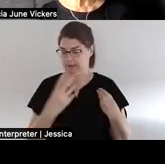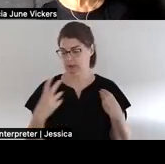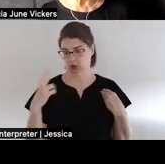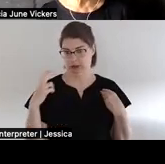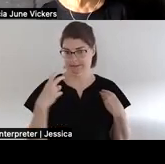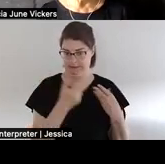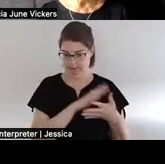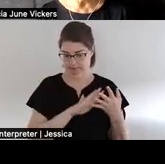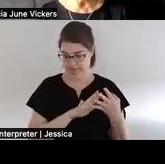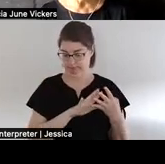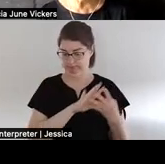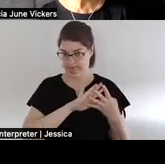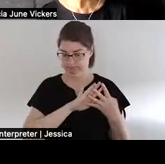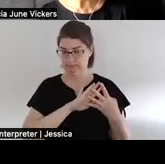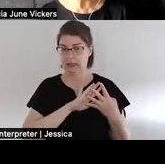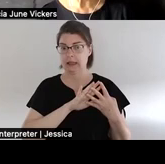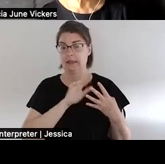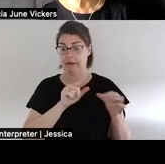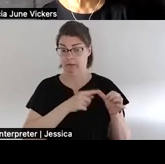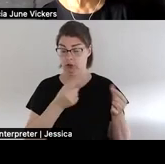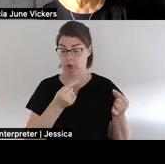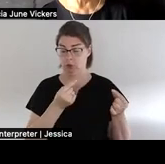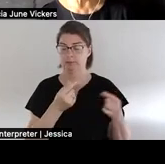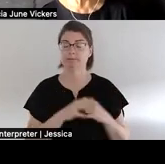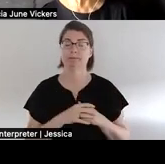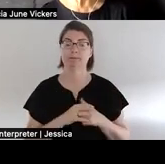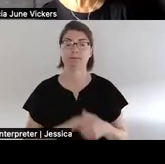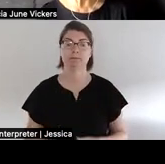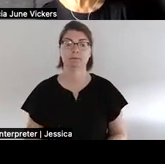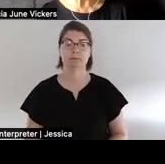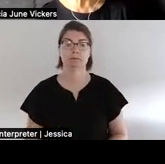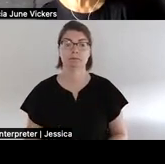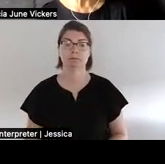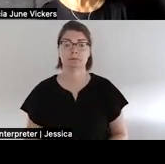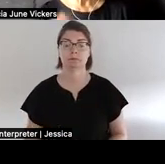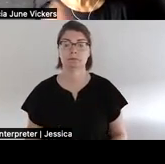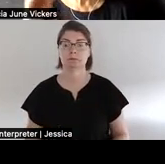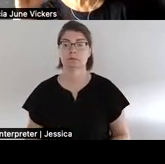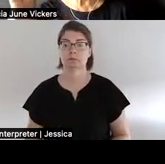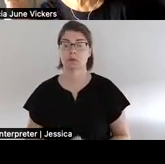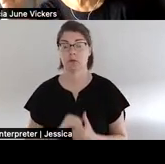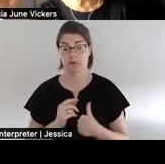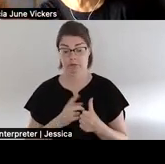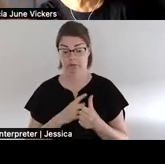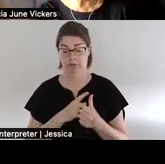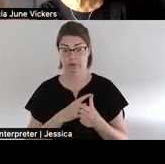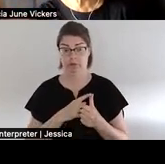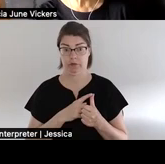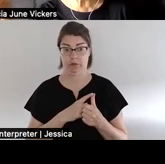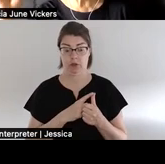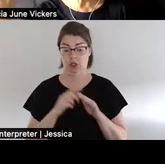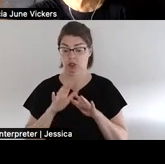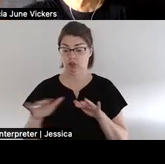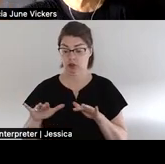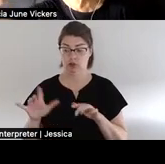was they identified all of the children and the father's side